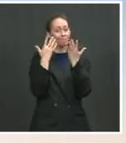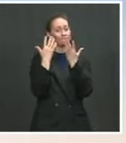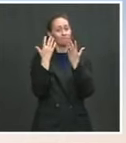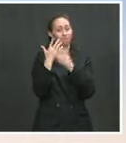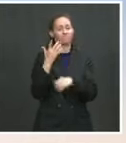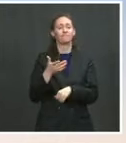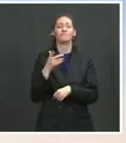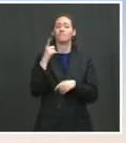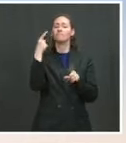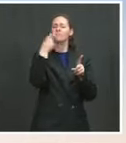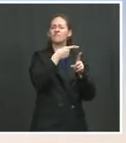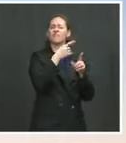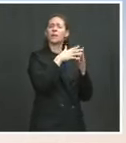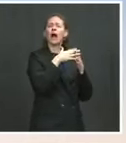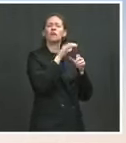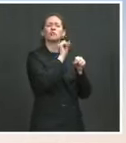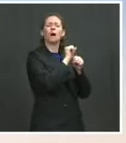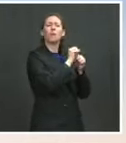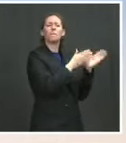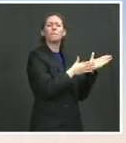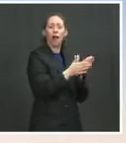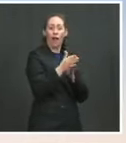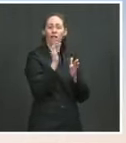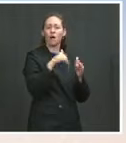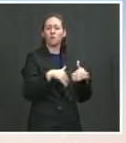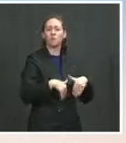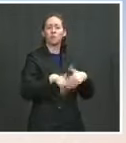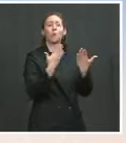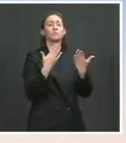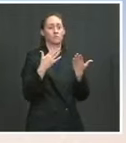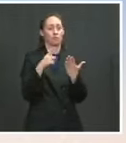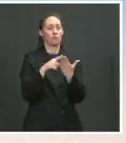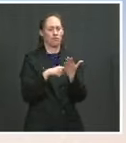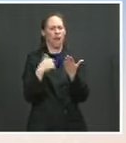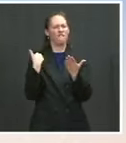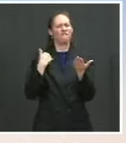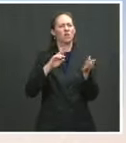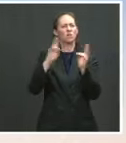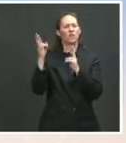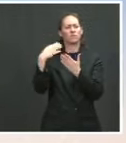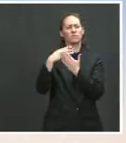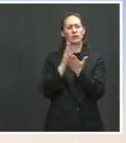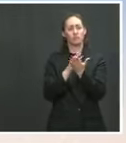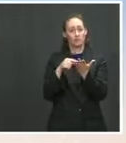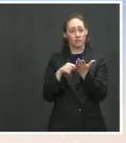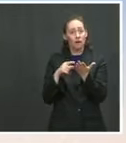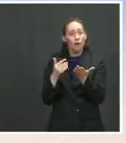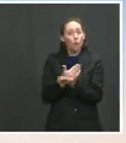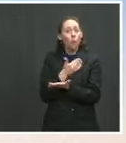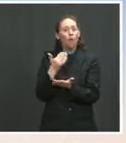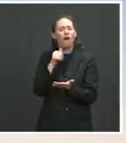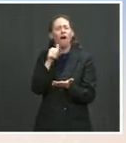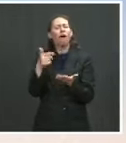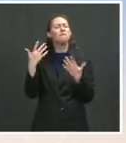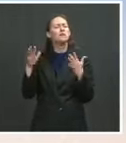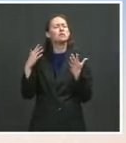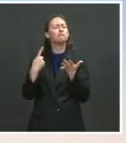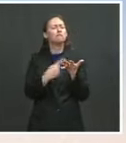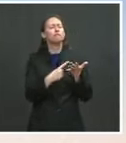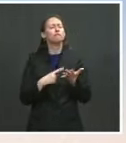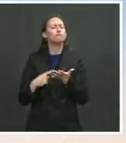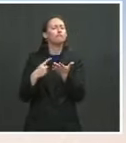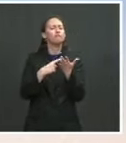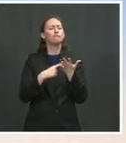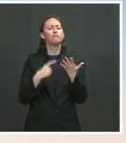pay-for. It was also in our budget. So this is not a new idea. This is a component of what he's proposed for a pay-for that he's lifting